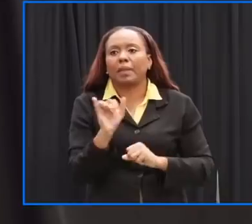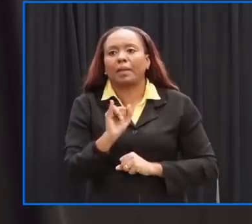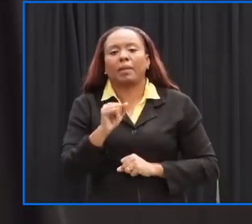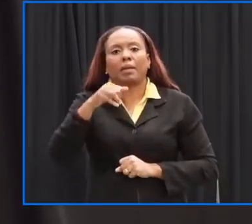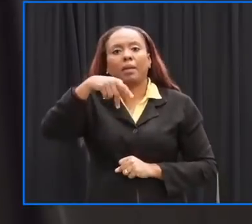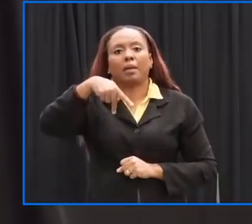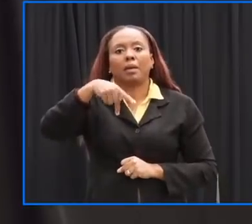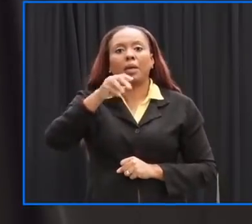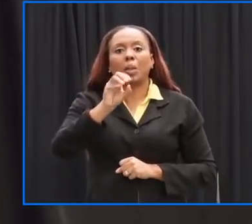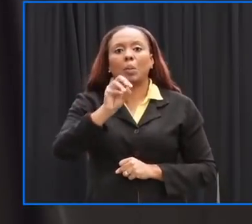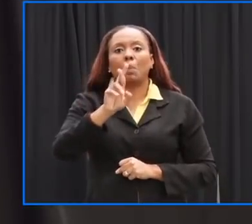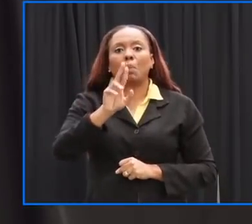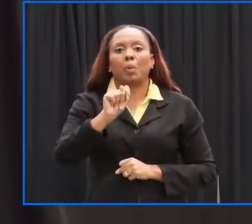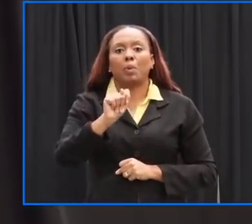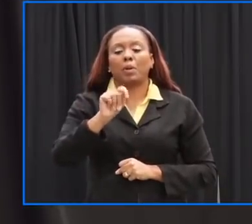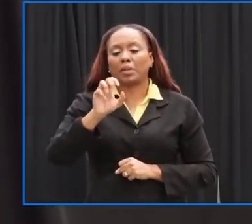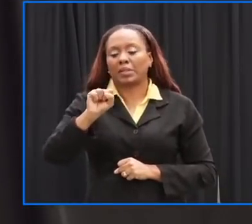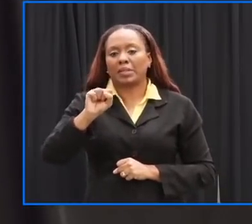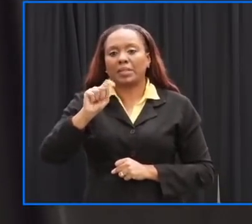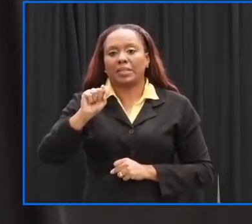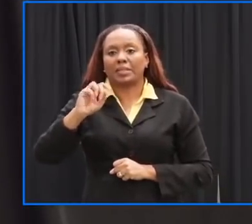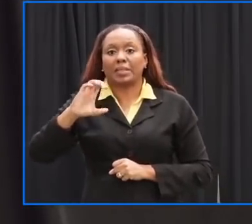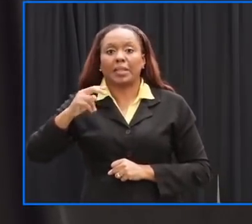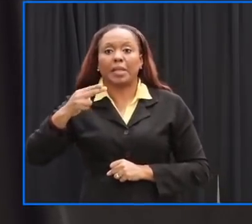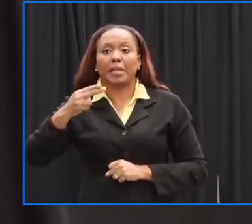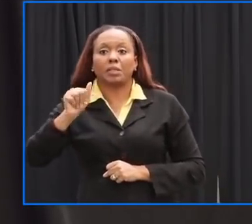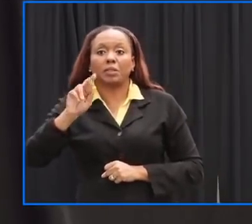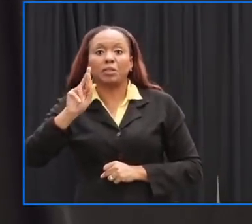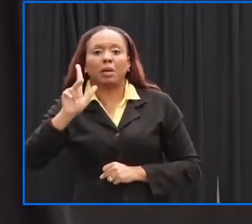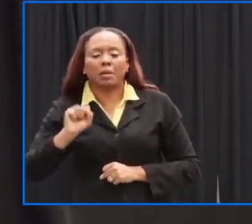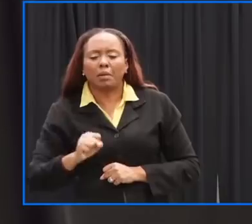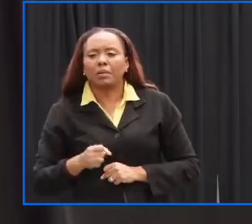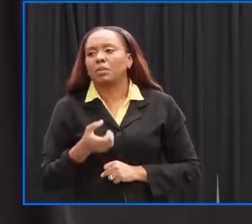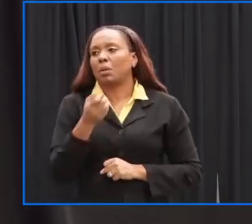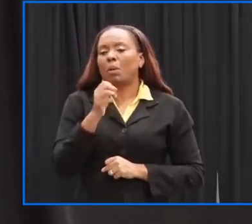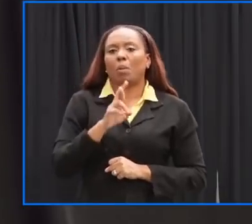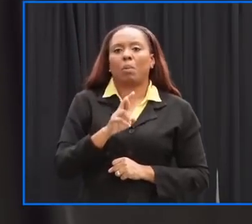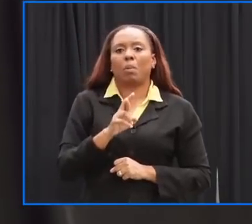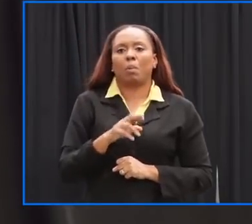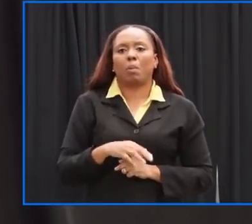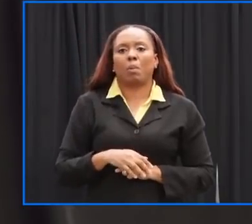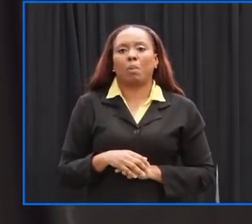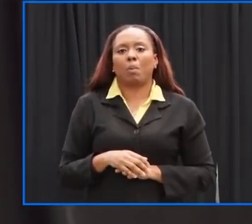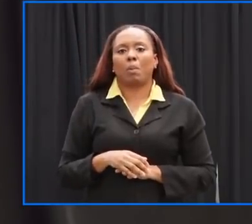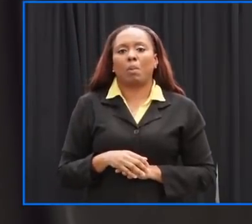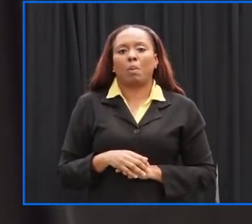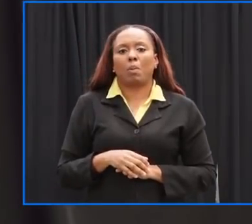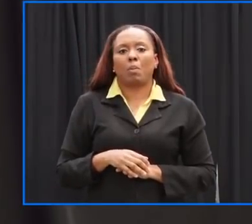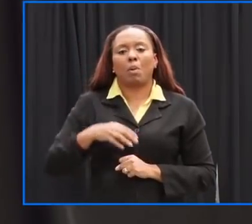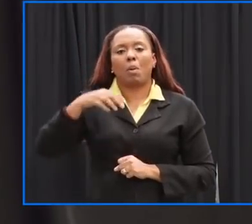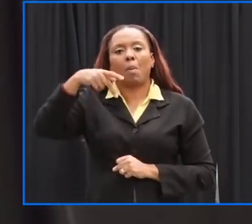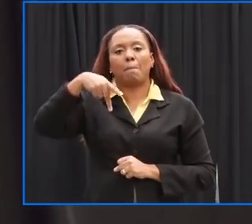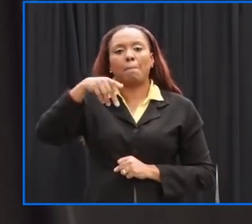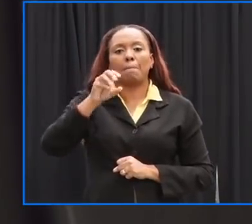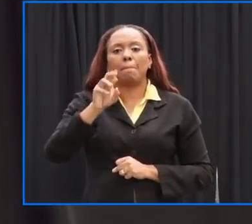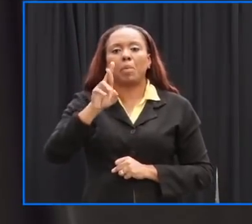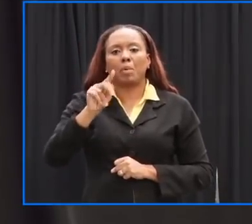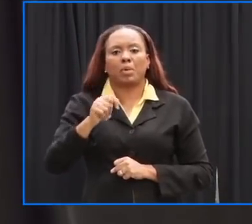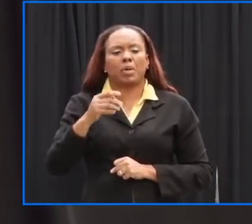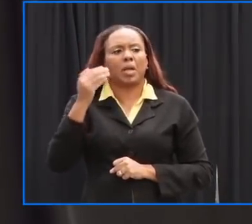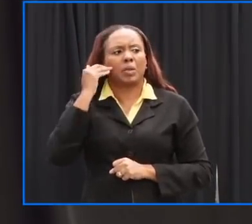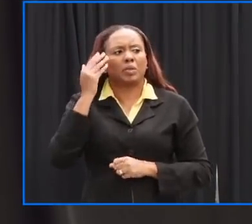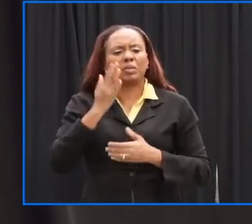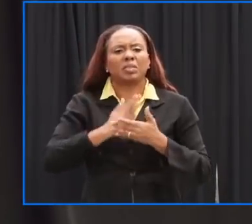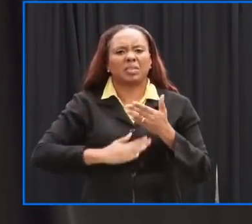or within the bridge down fishing complex we do know that the the hoist at concept bay is also working so some vessels